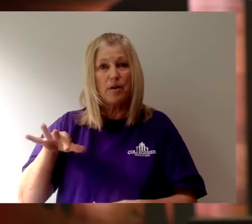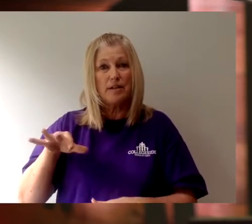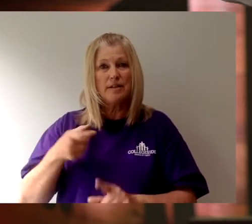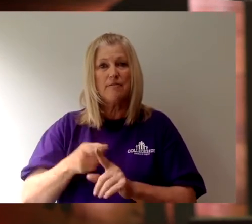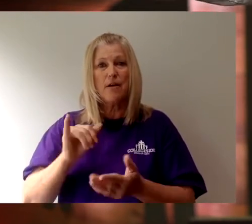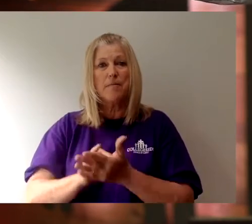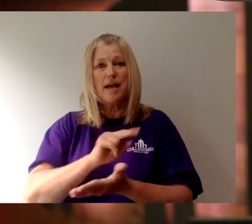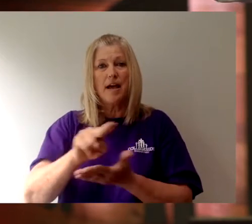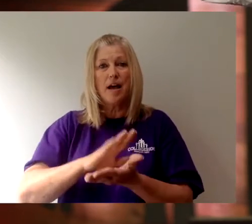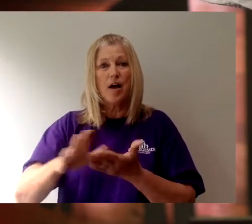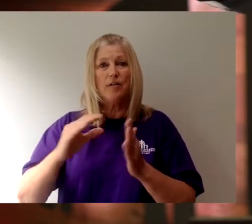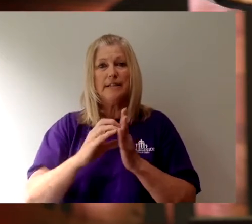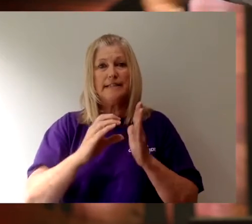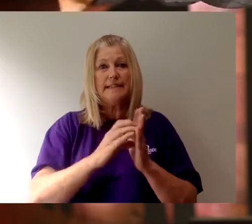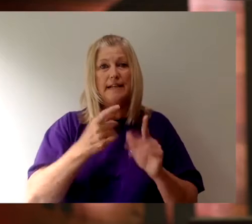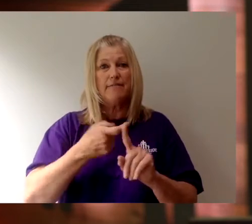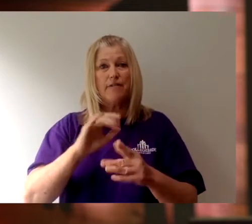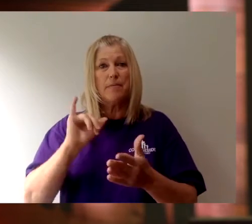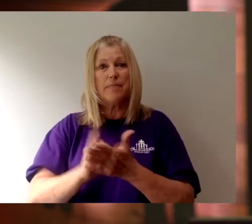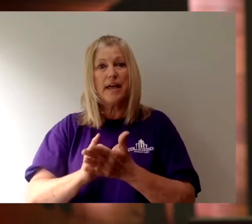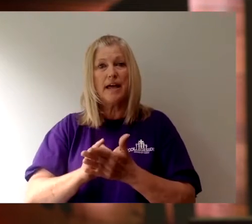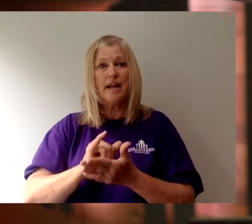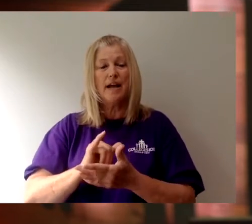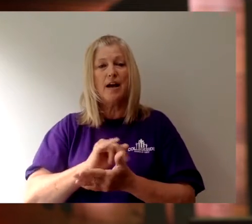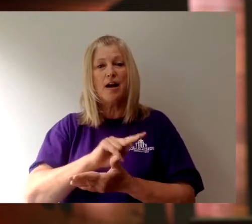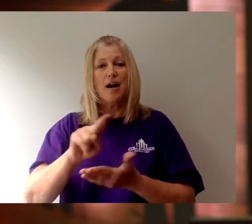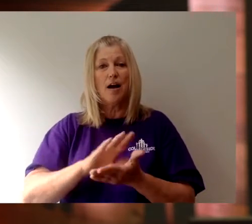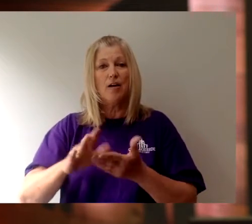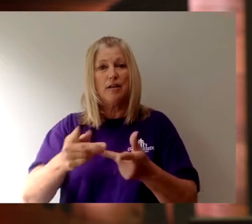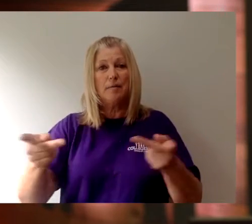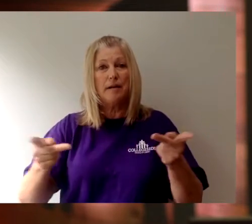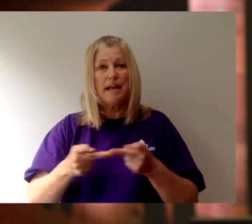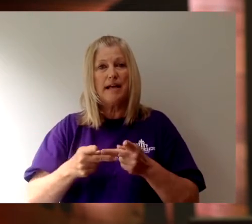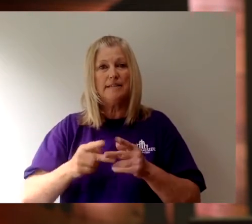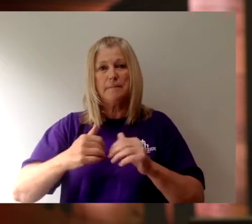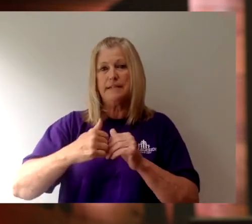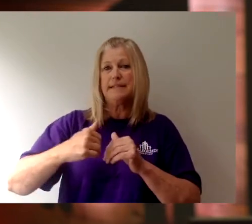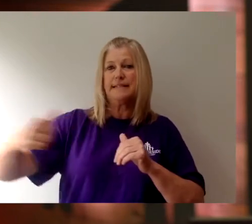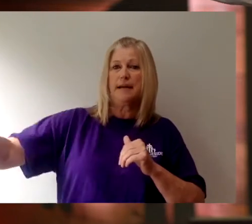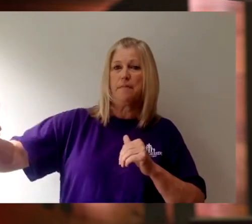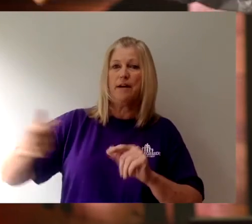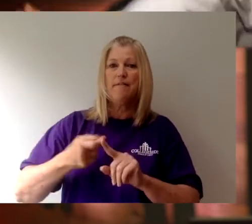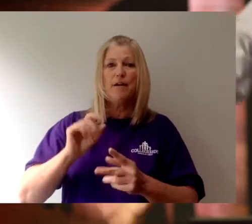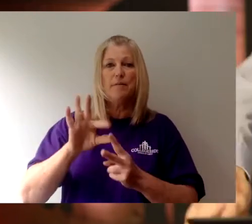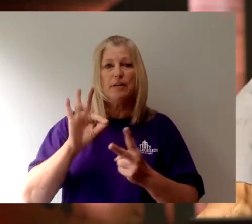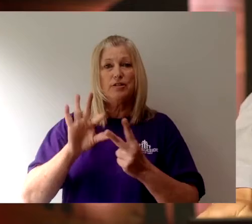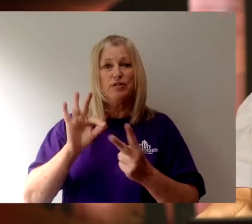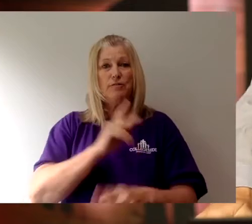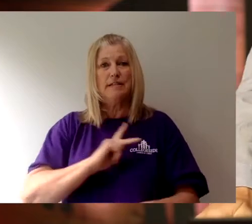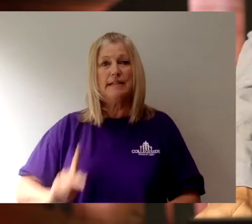from that holy city, from that holy footstool. They have been cut off from the chosen kingdom.